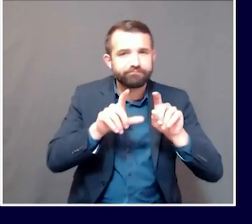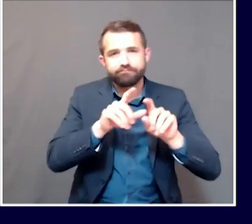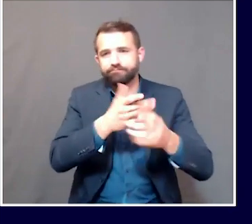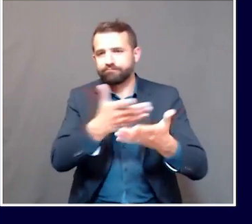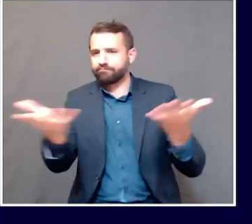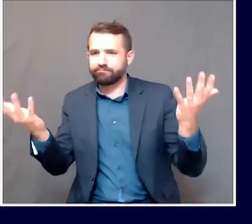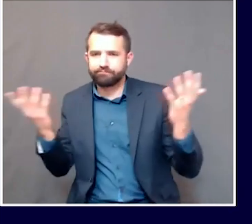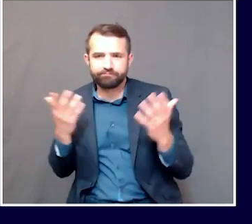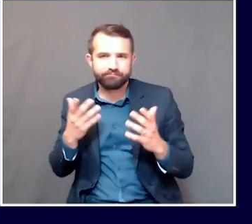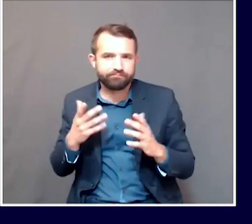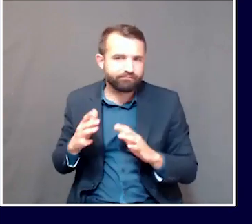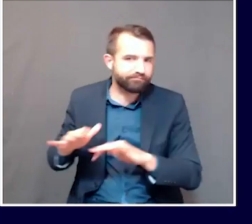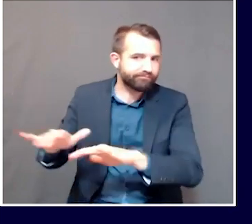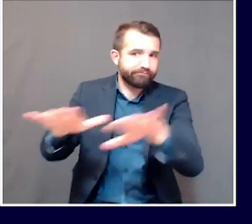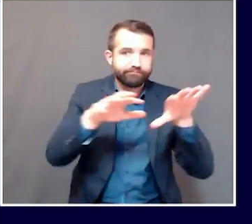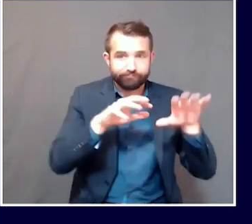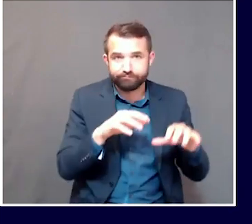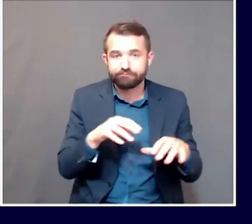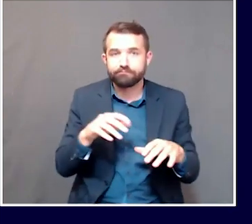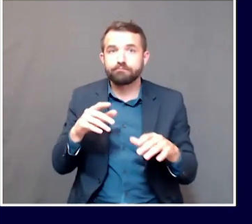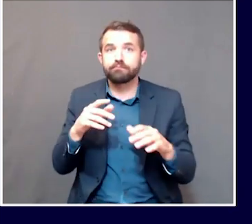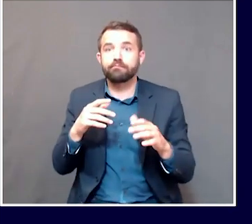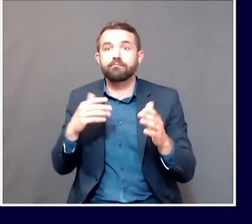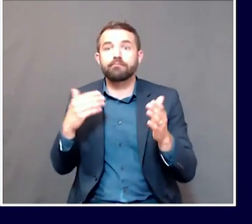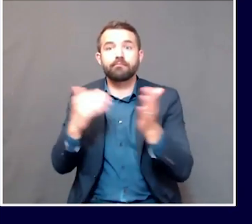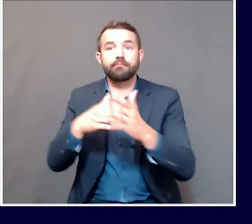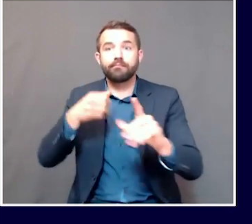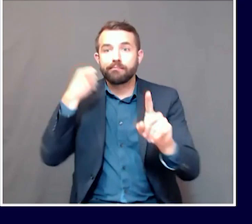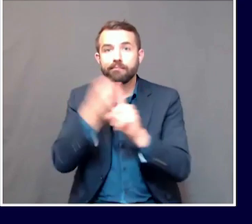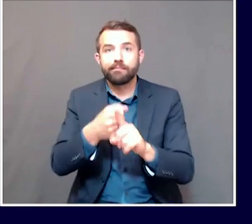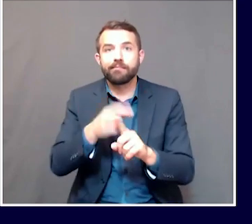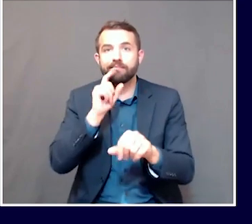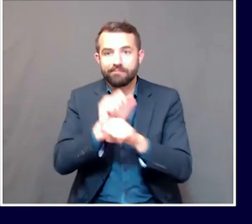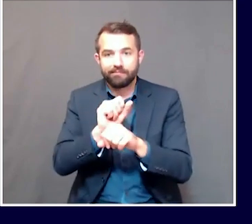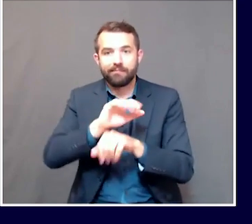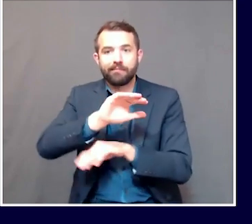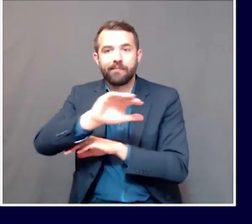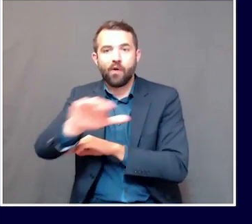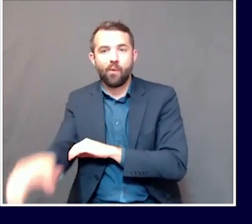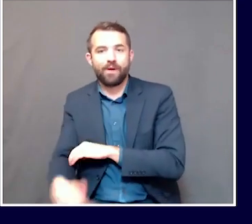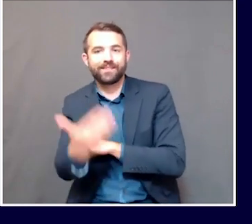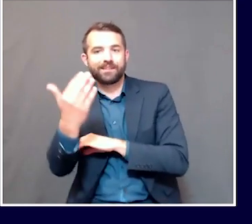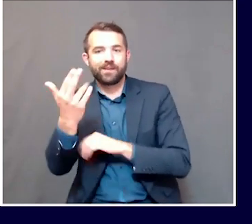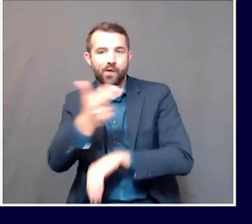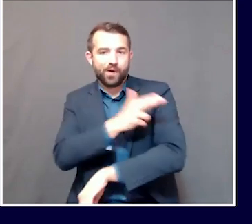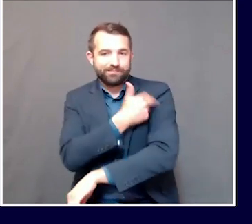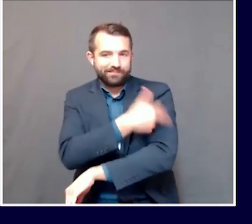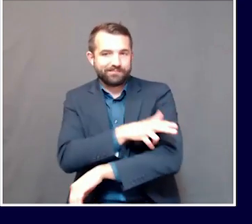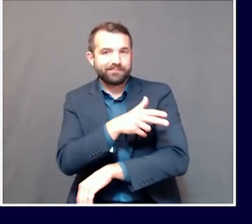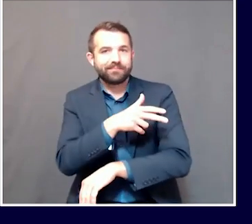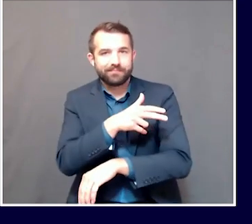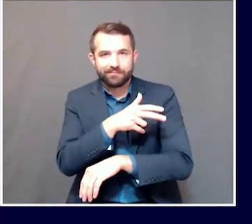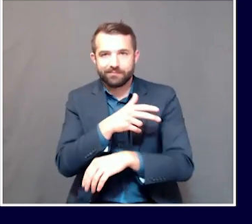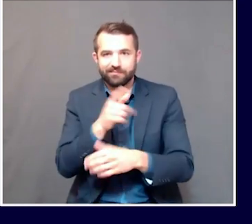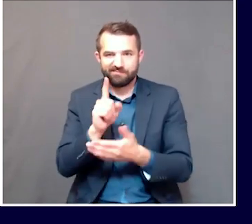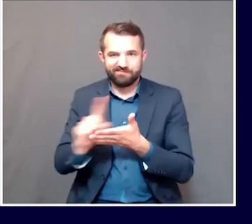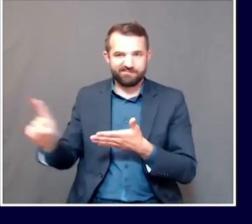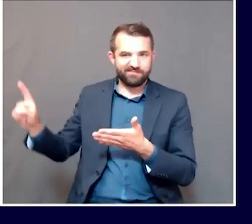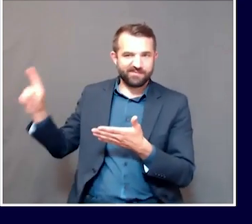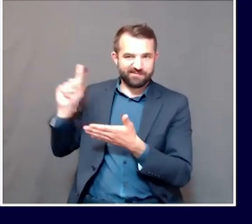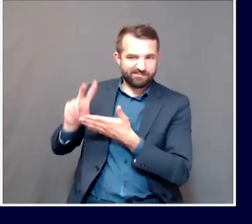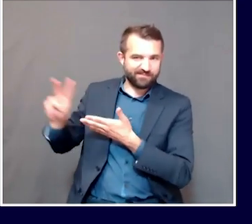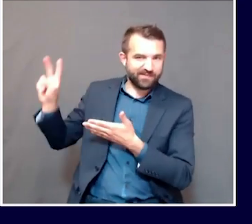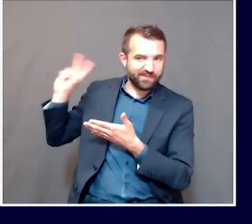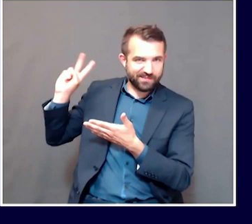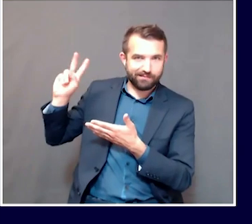folks. Occasionally, we find that someone may have spent the night in the hospital a week or two or three weeks ago as we